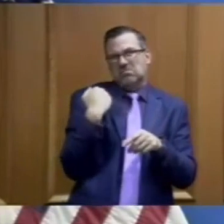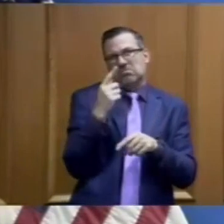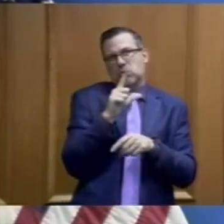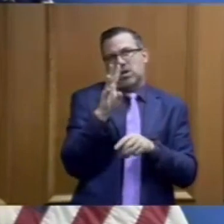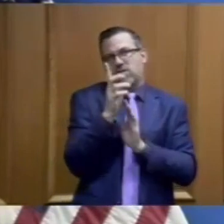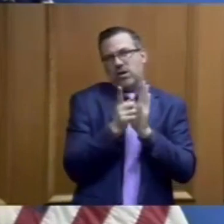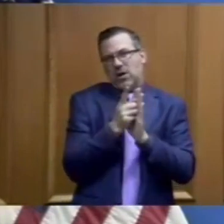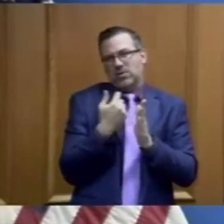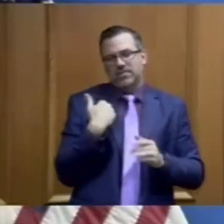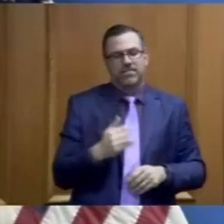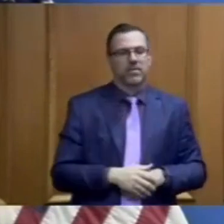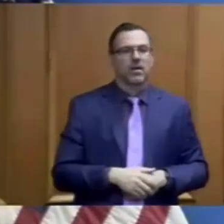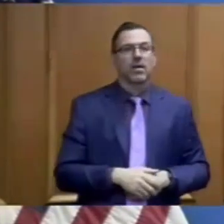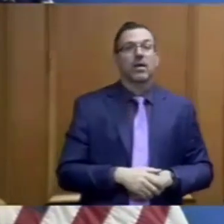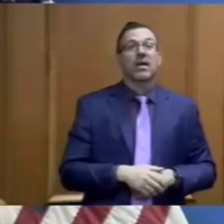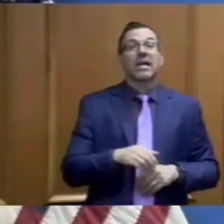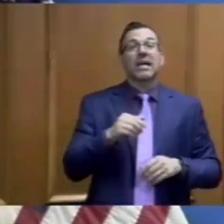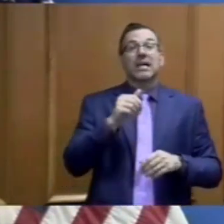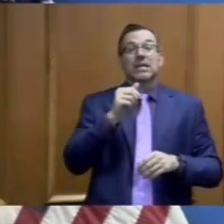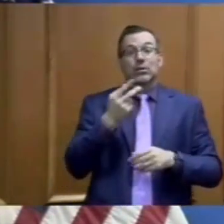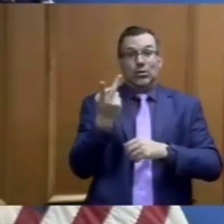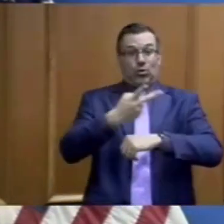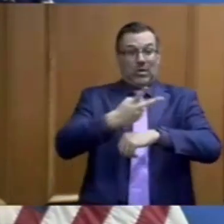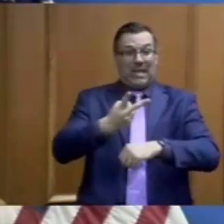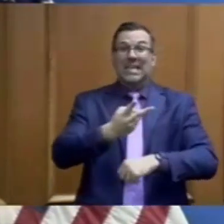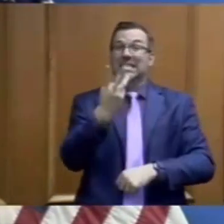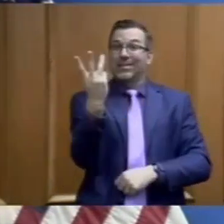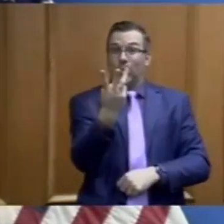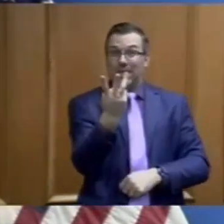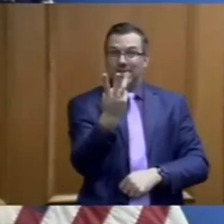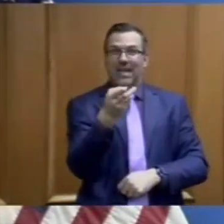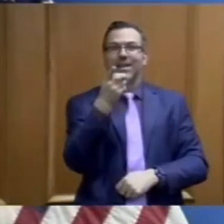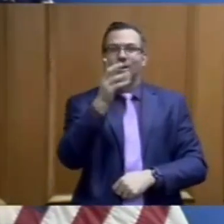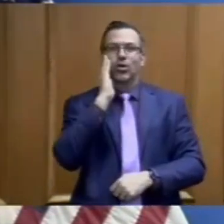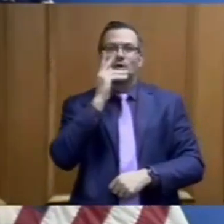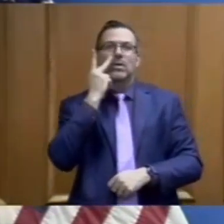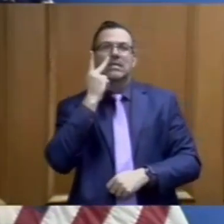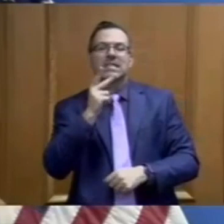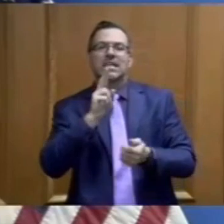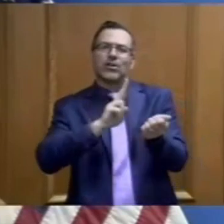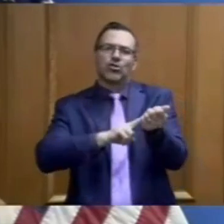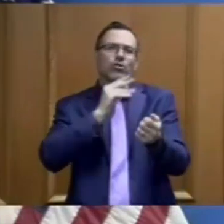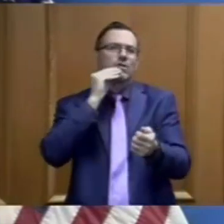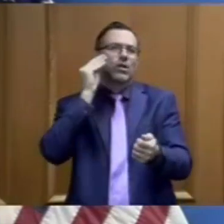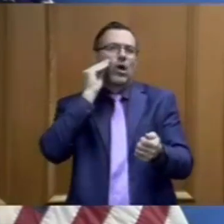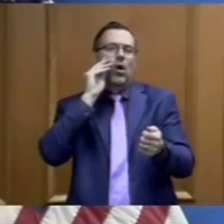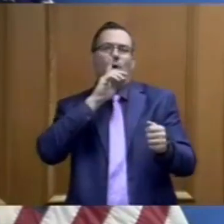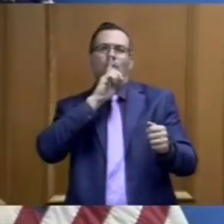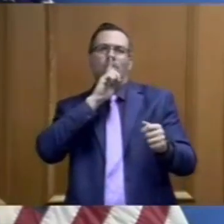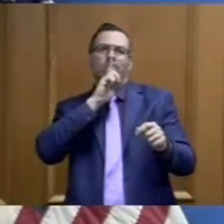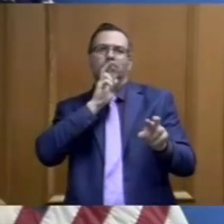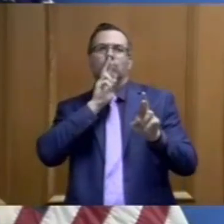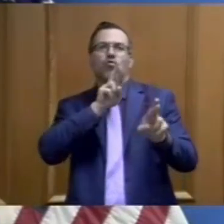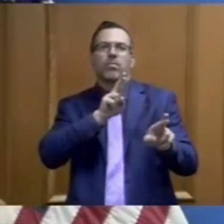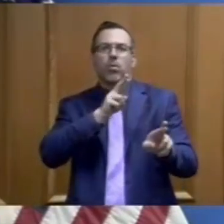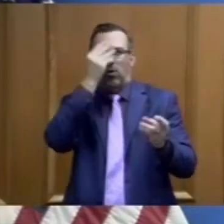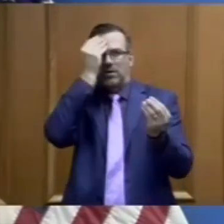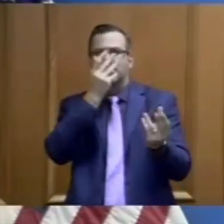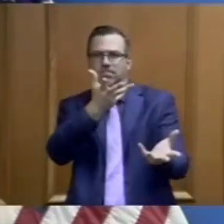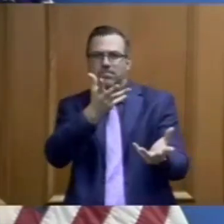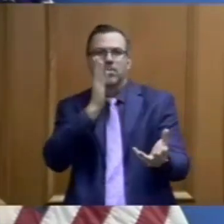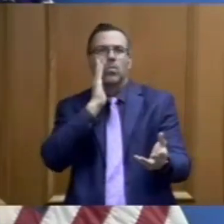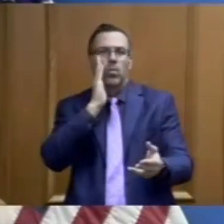today that on Wednesday of this week you will be getting a nursing home report or a long-term care facility report, I should say,